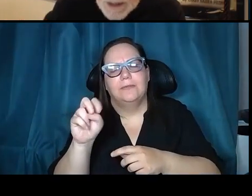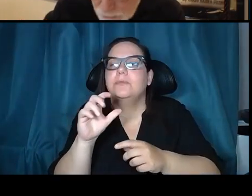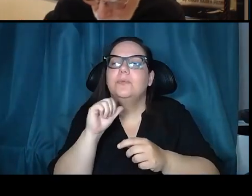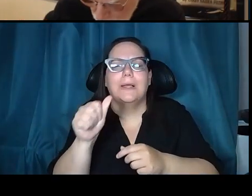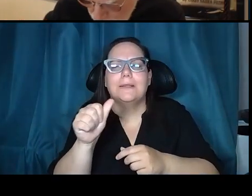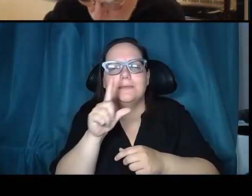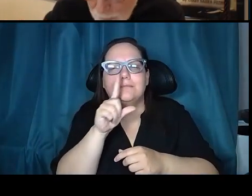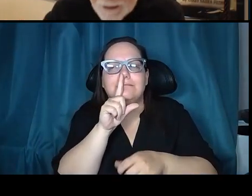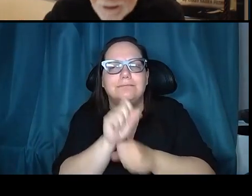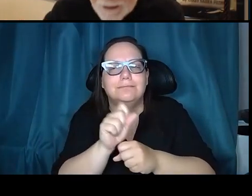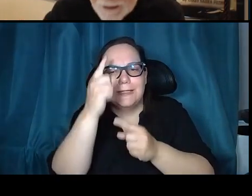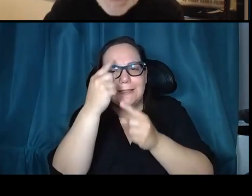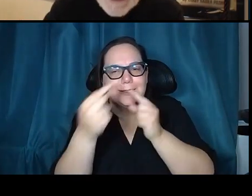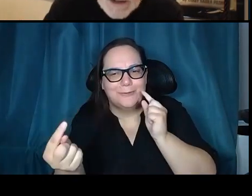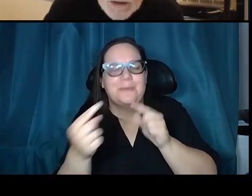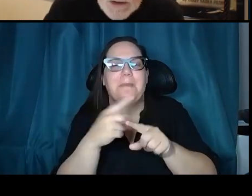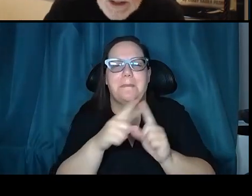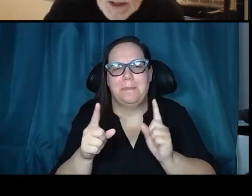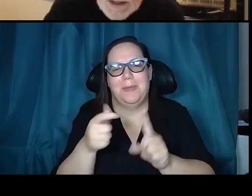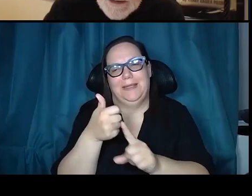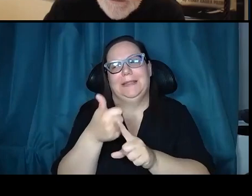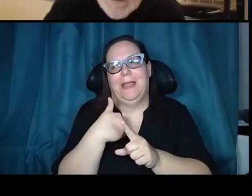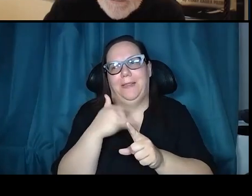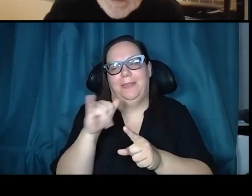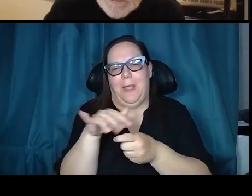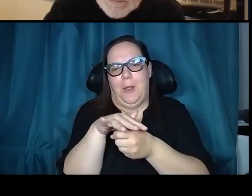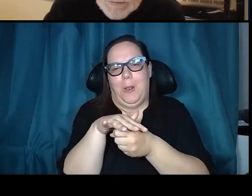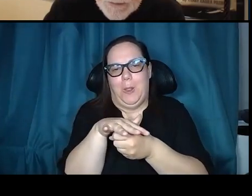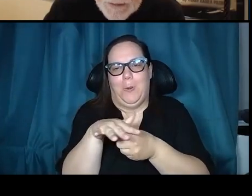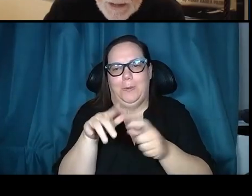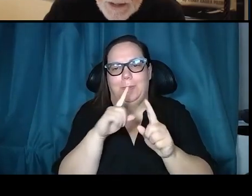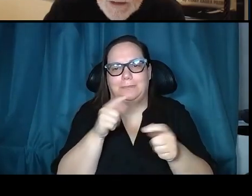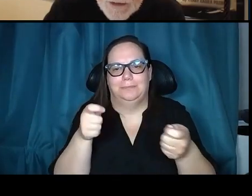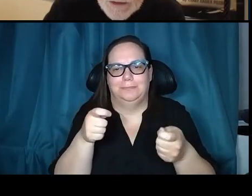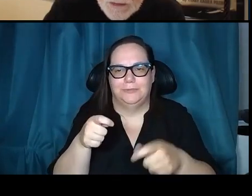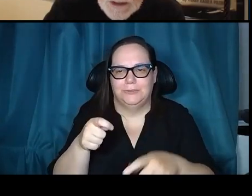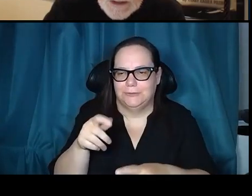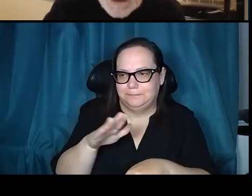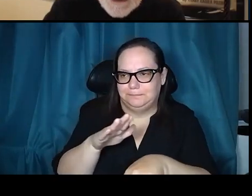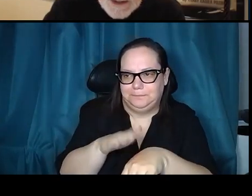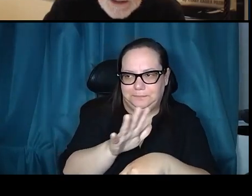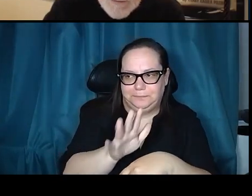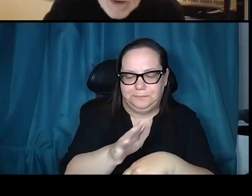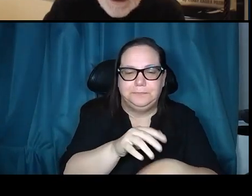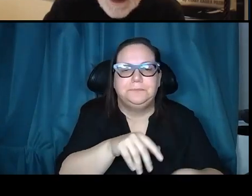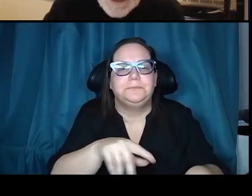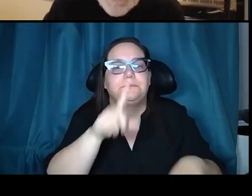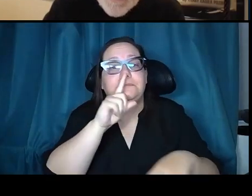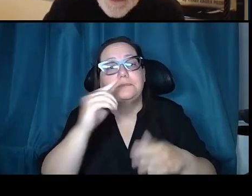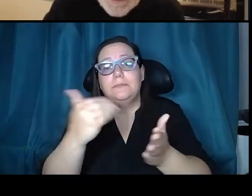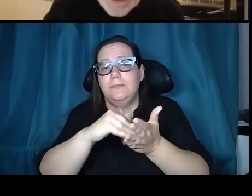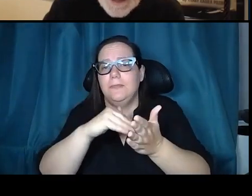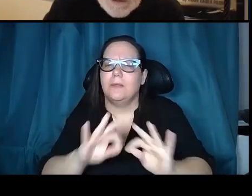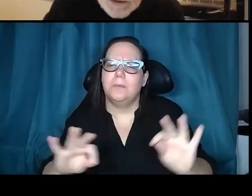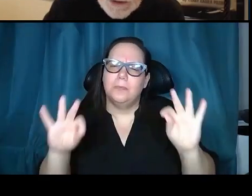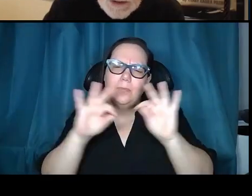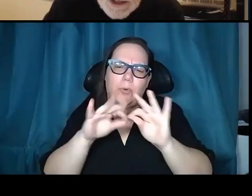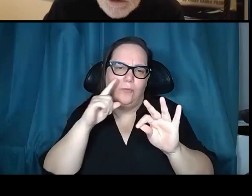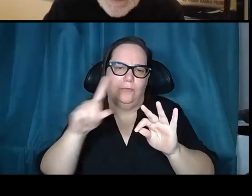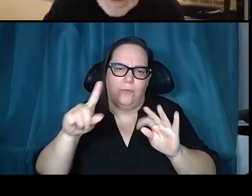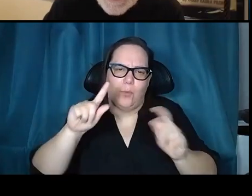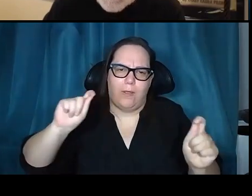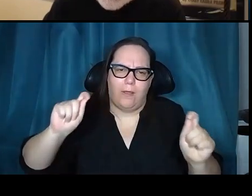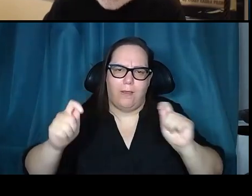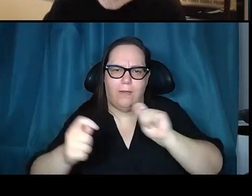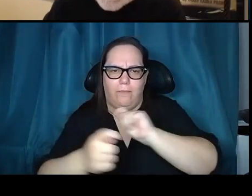the commander has the local prerogative. So again, this really was critically important for the evolution